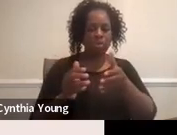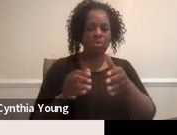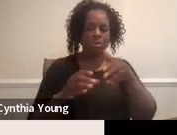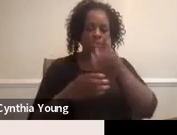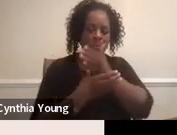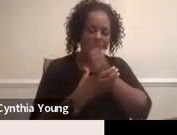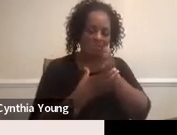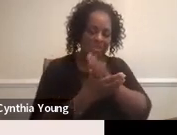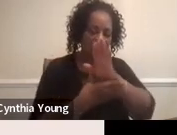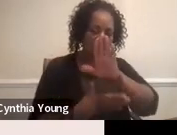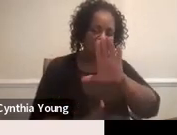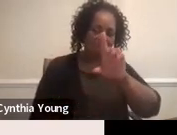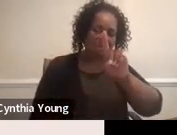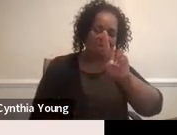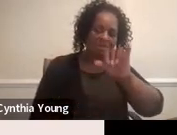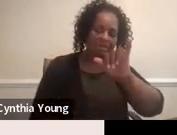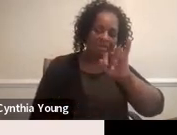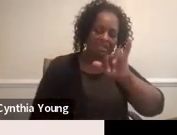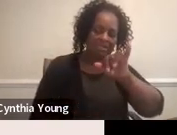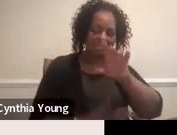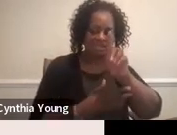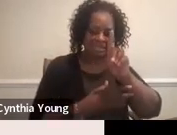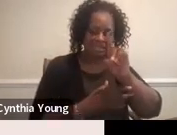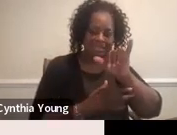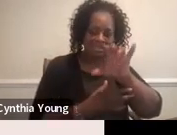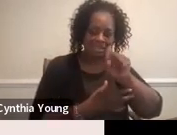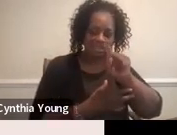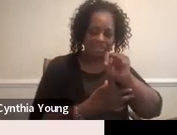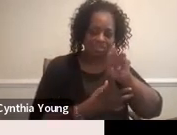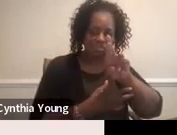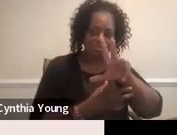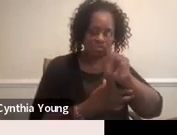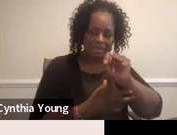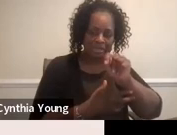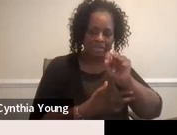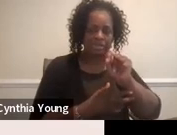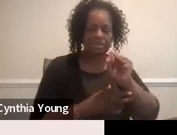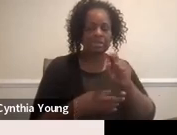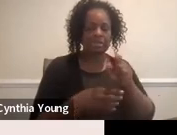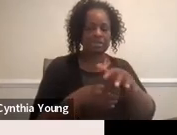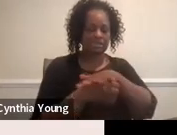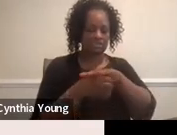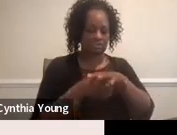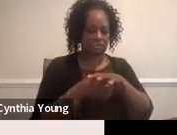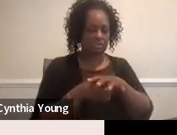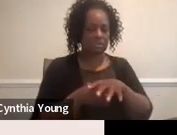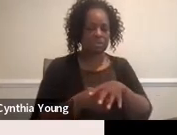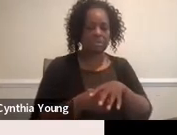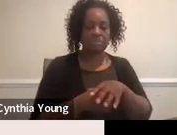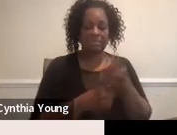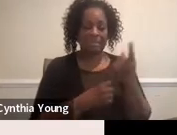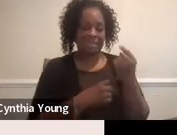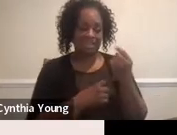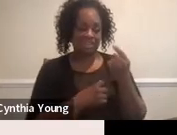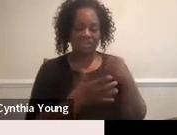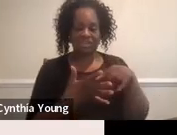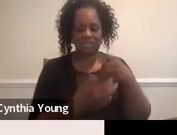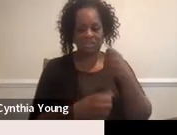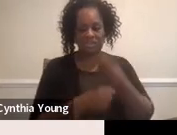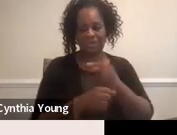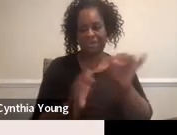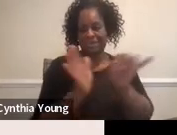not going out to the state. So we have, we had two identified last year and one identified this year,